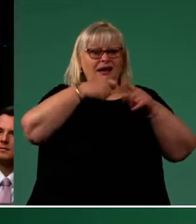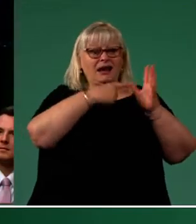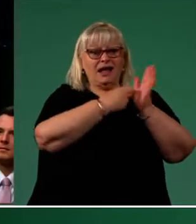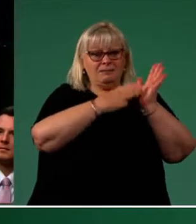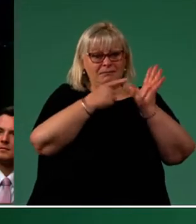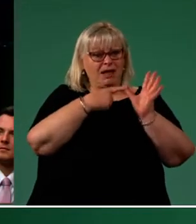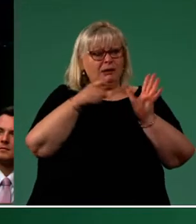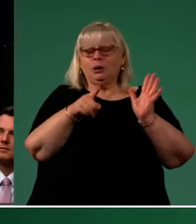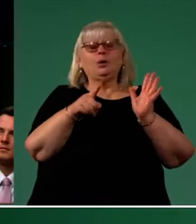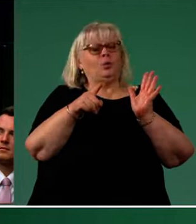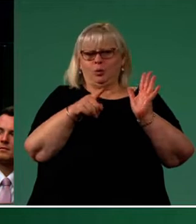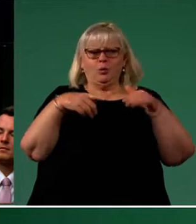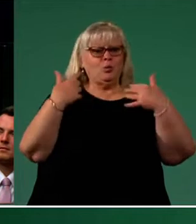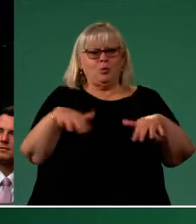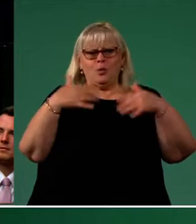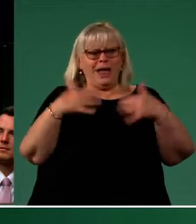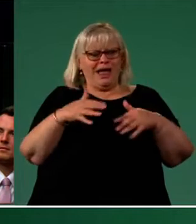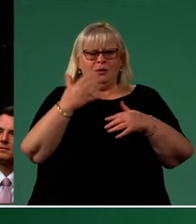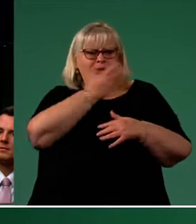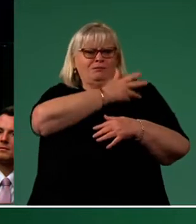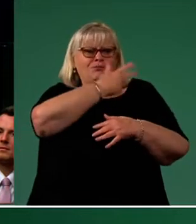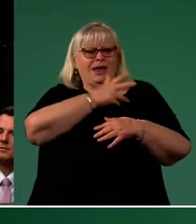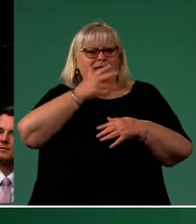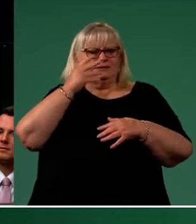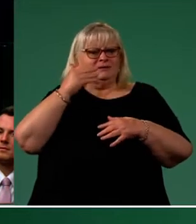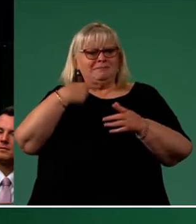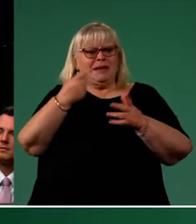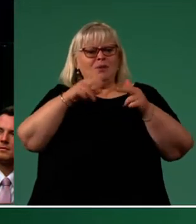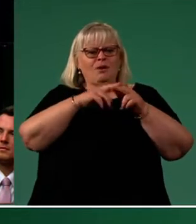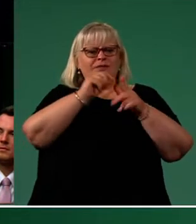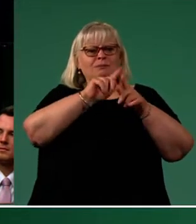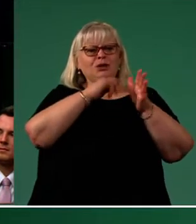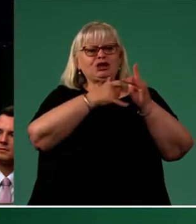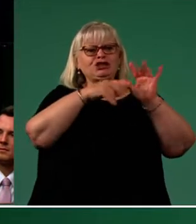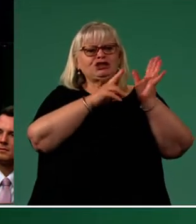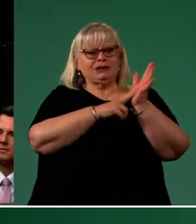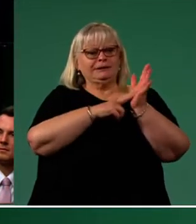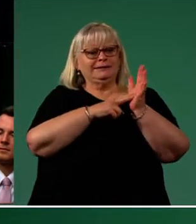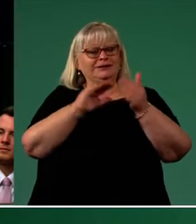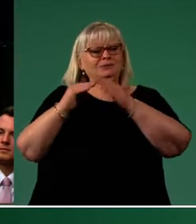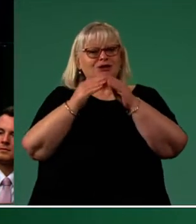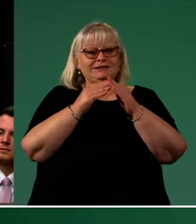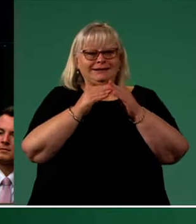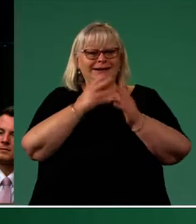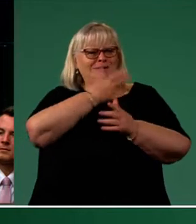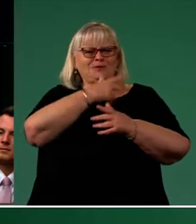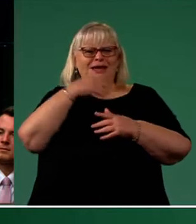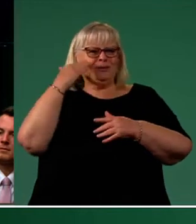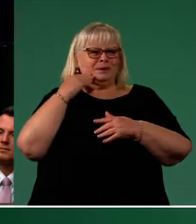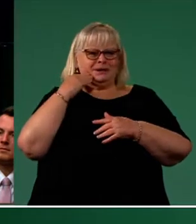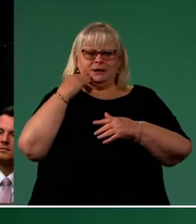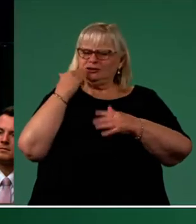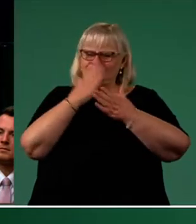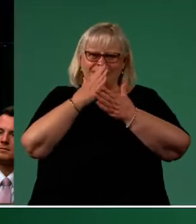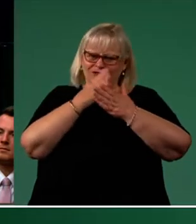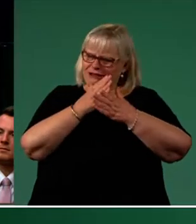and a proud member of Bennelong's local Persian community. A hard worker, a strong mother and someone who I know to be fiercely